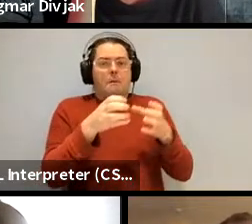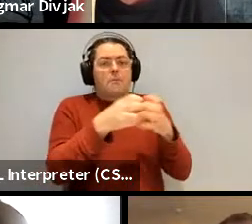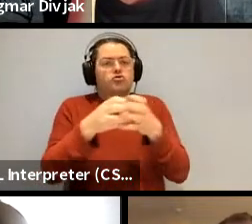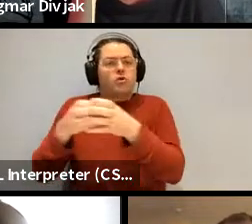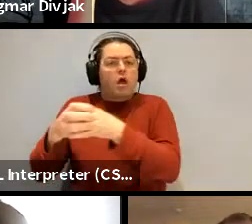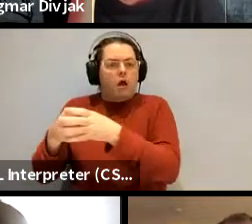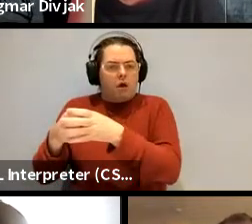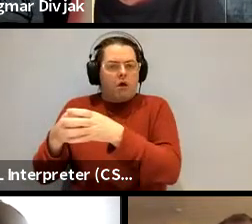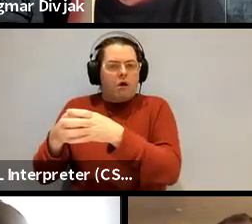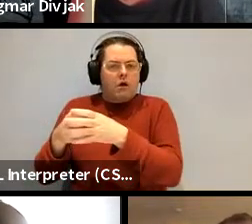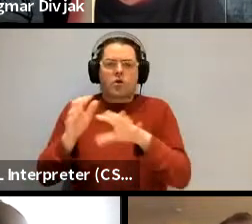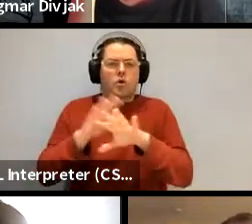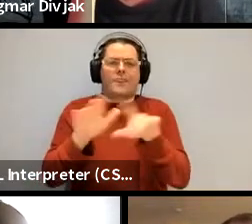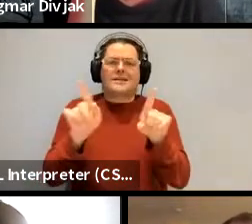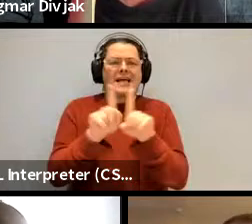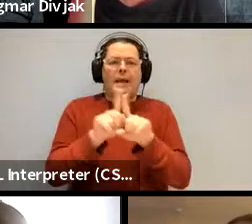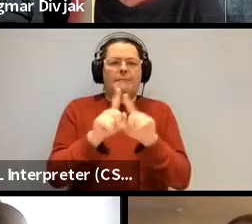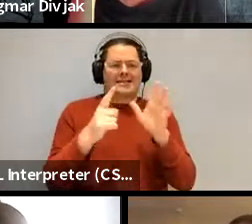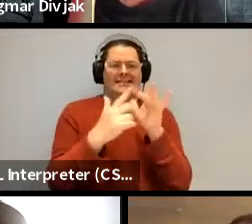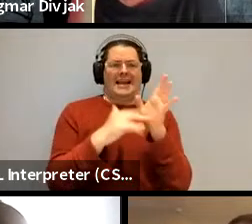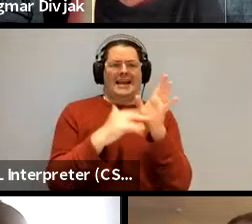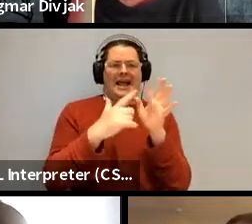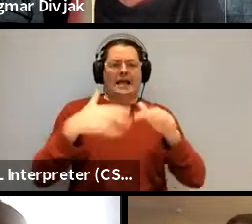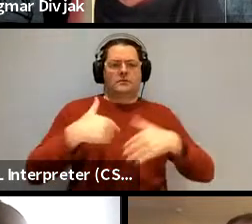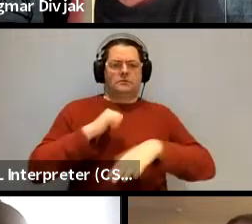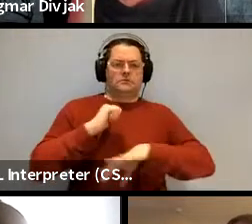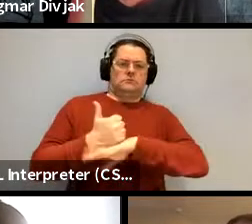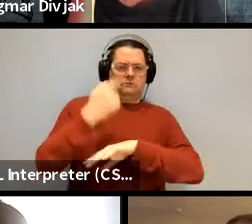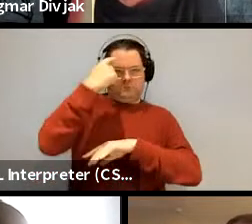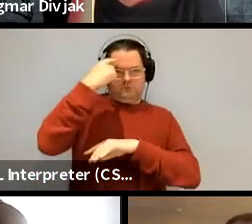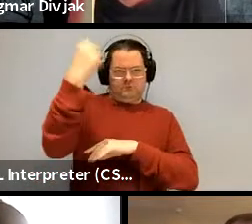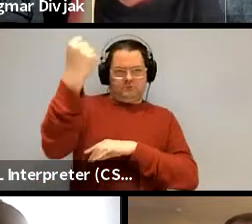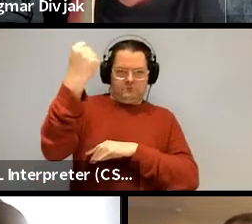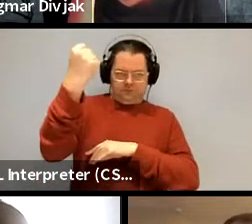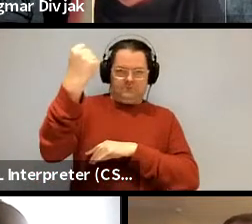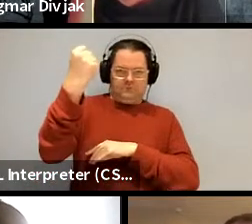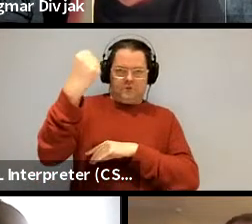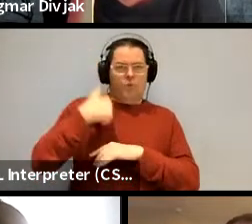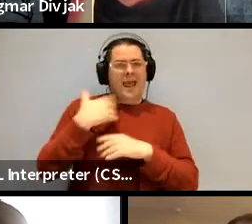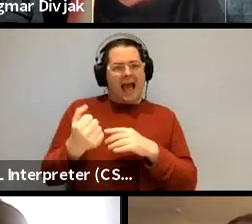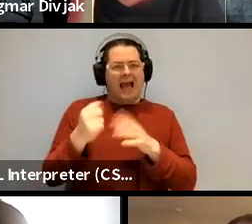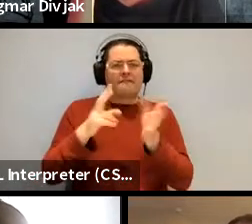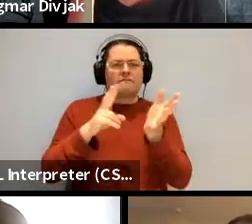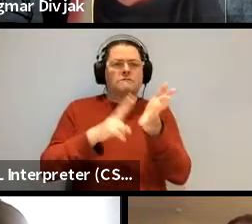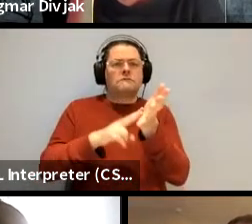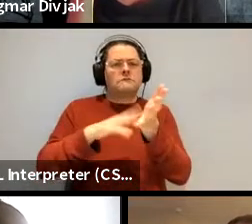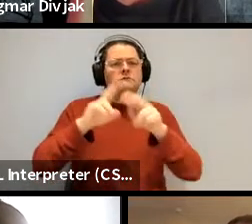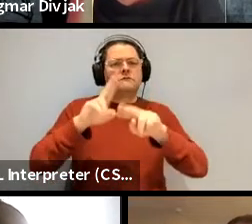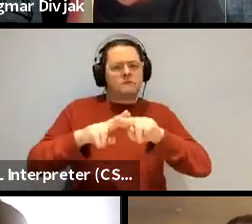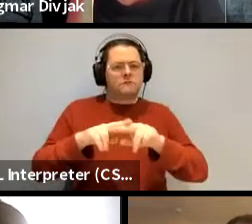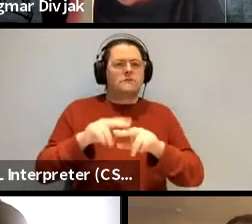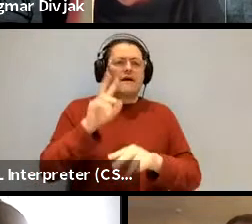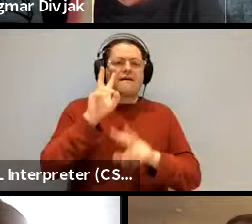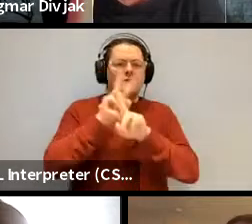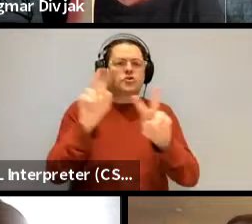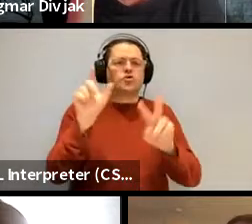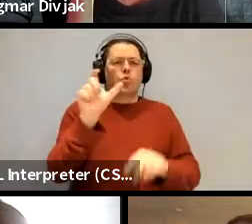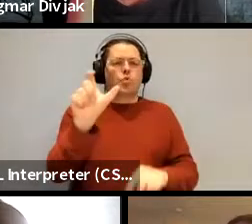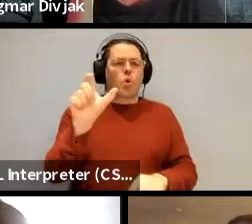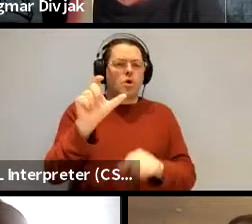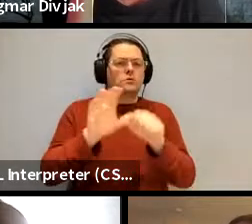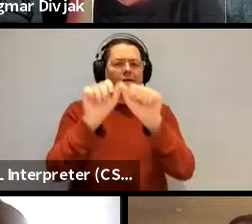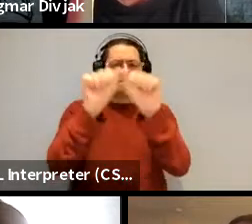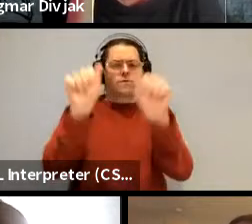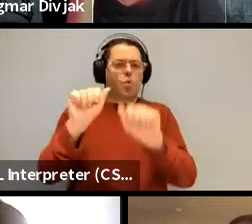same as innate they are entirely different things we have a visual word form area every person who reads is a visual worm form area it's